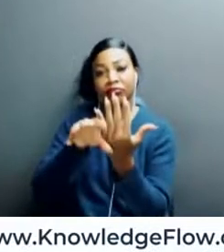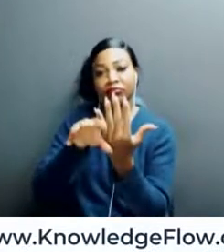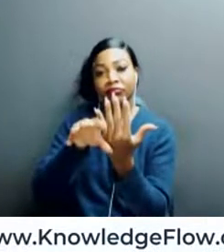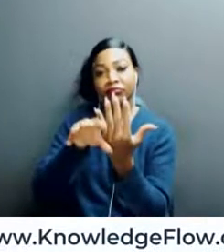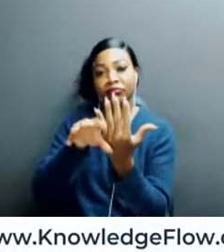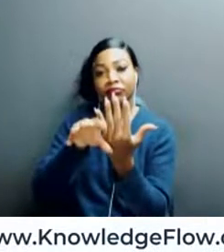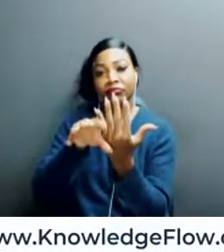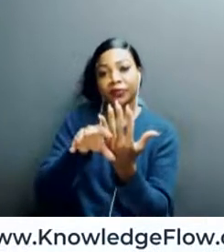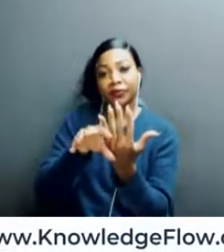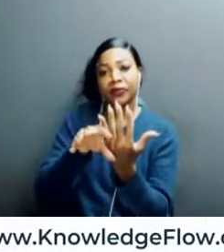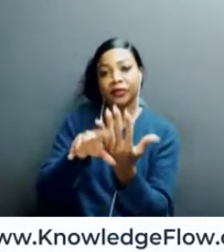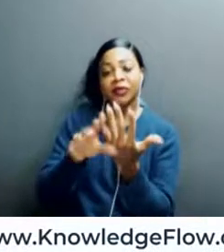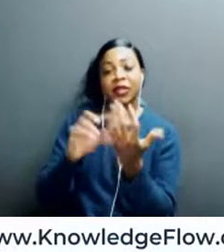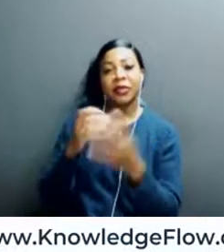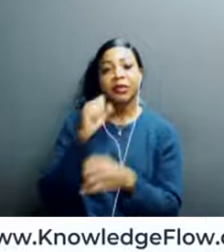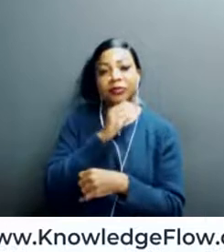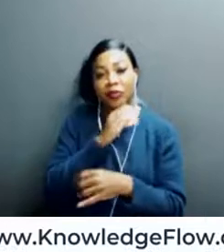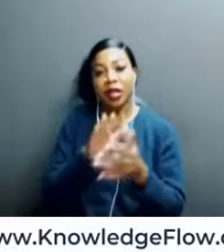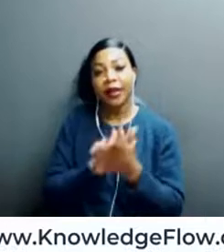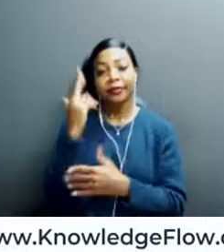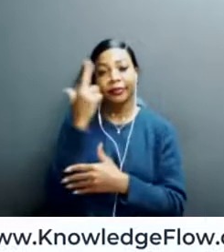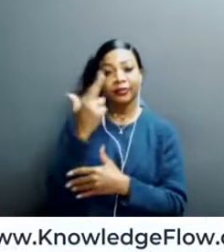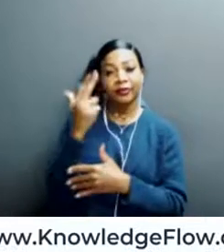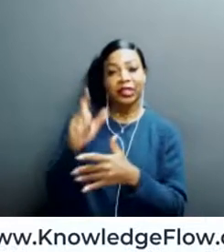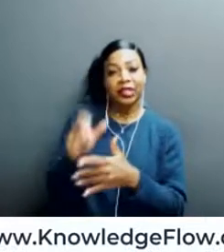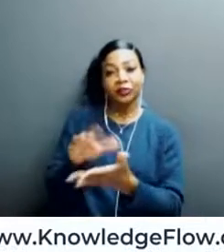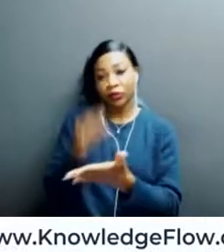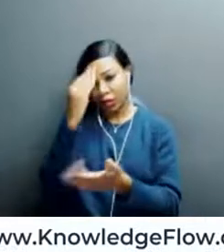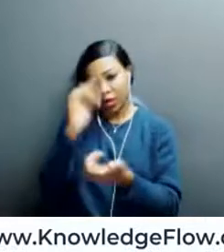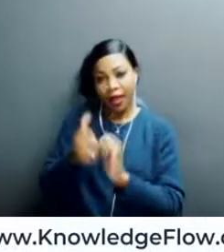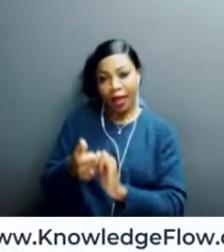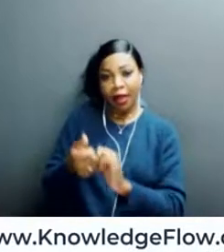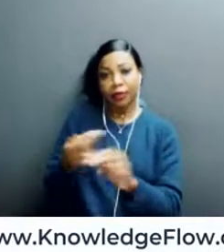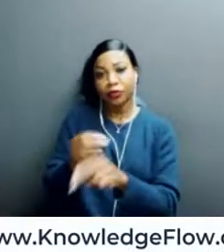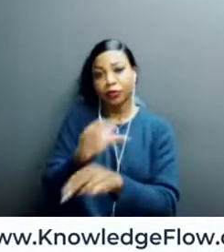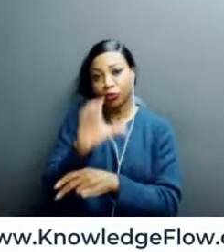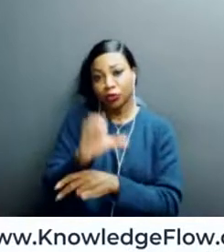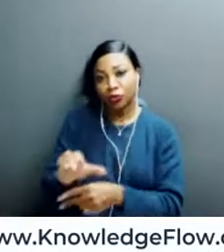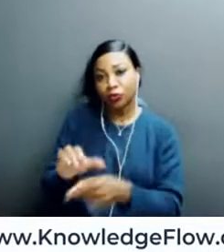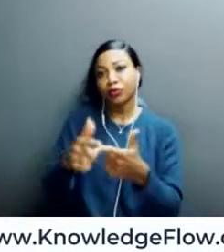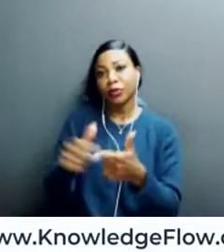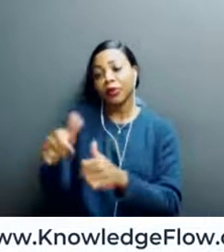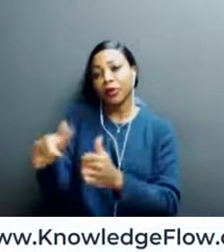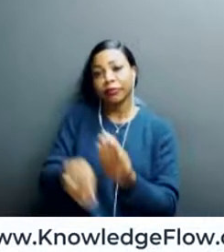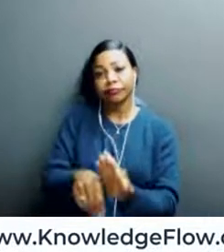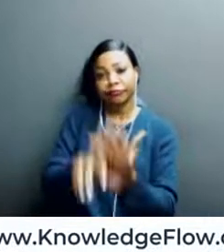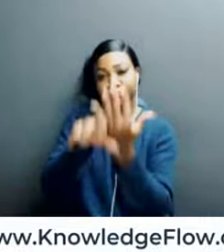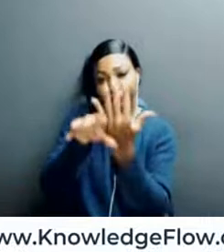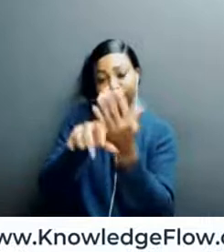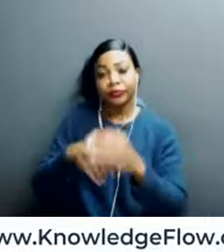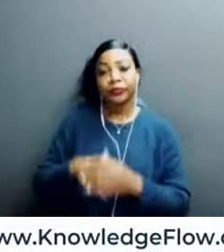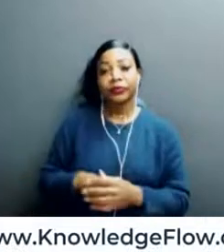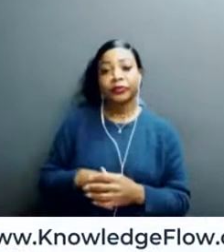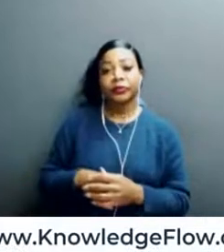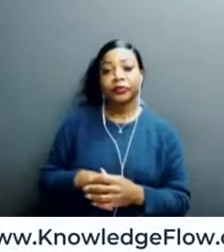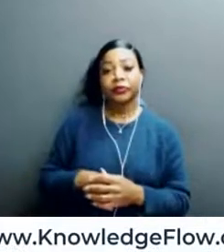learn how to engage with this type of technology. So, the digital divide was really never so apparent than it was during the